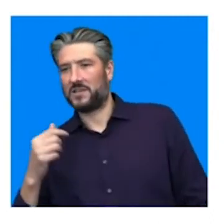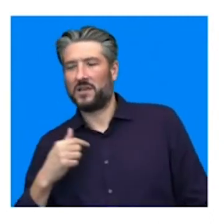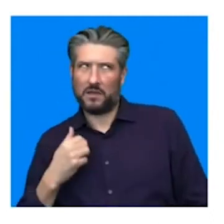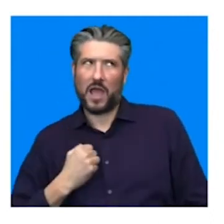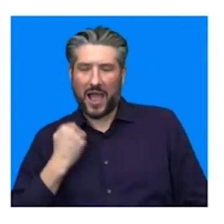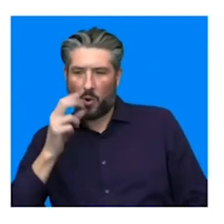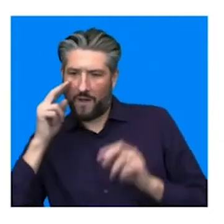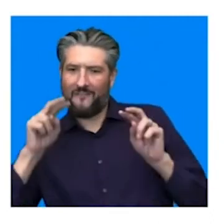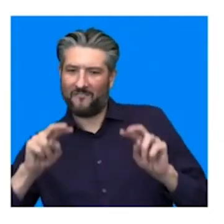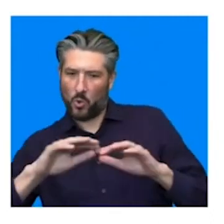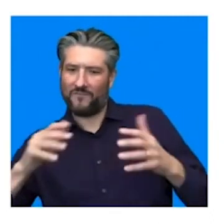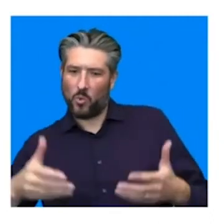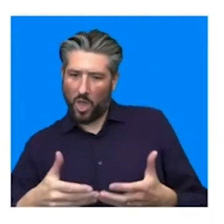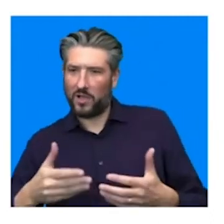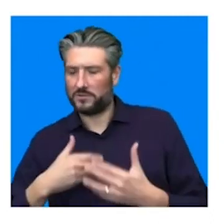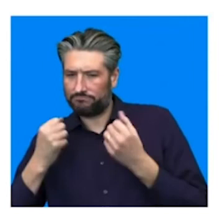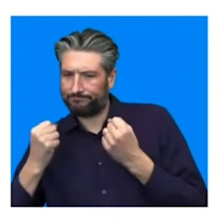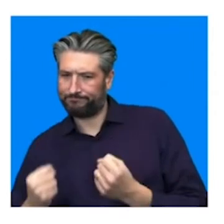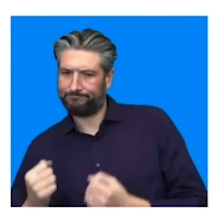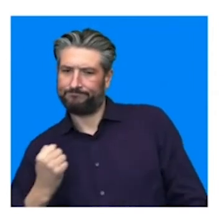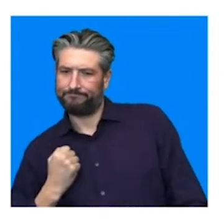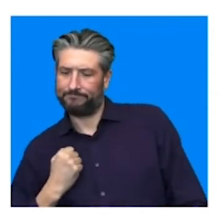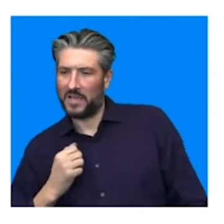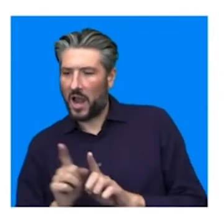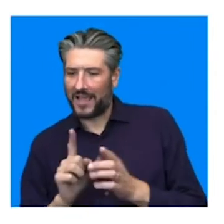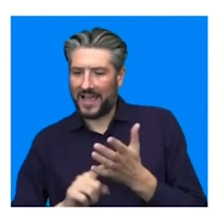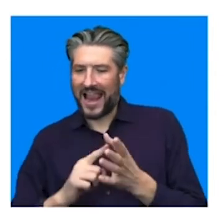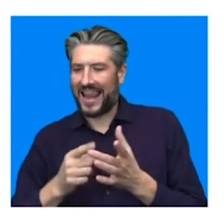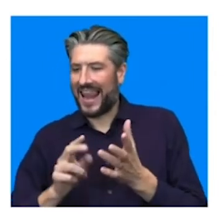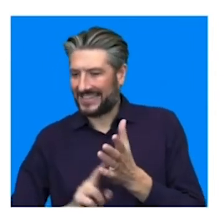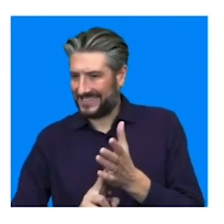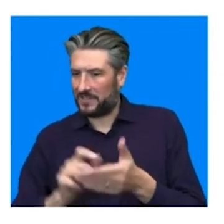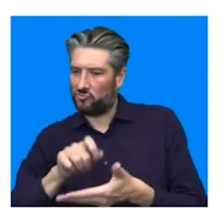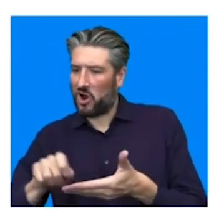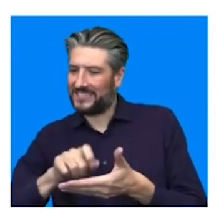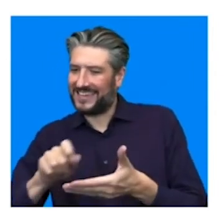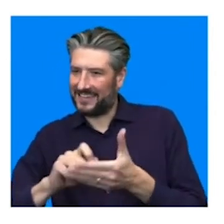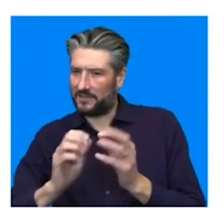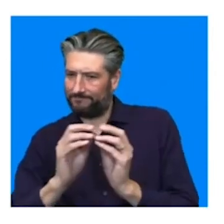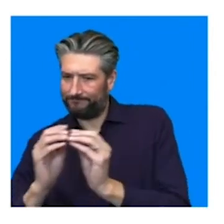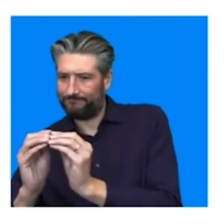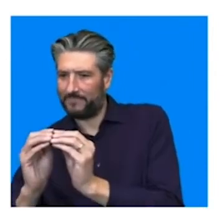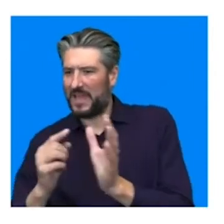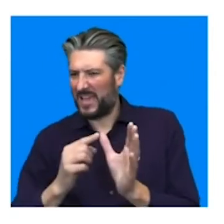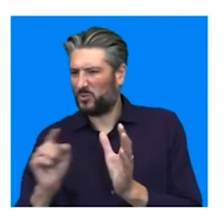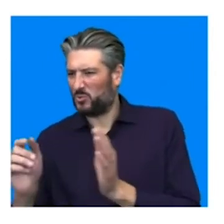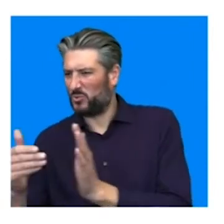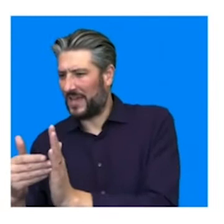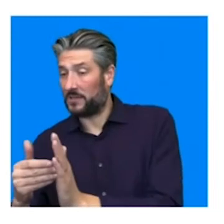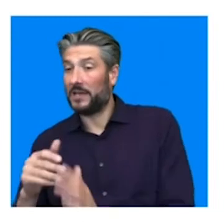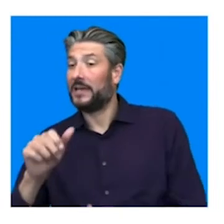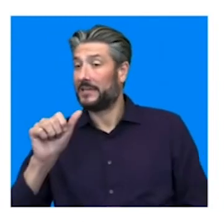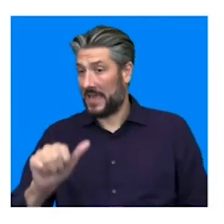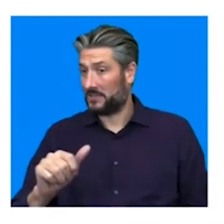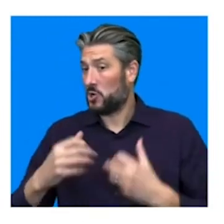is the Latin writing system. That's it. The reality, of course, is that the Latin writing system is the dominant writing system in the